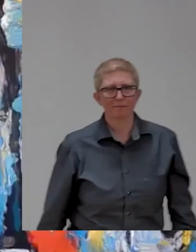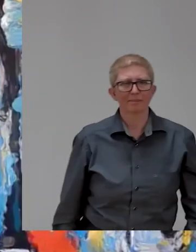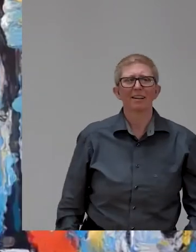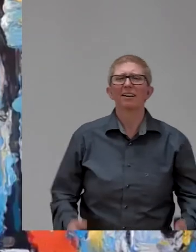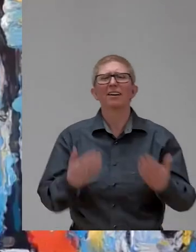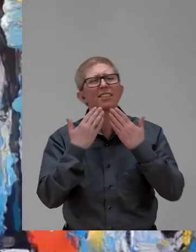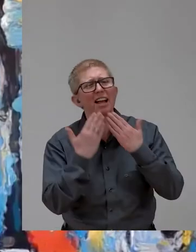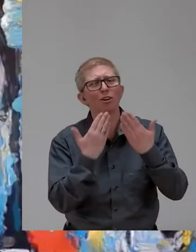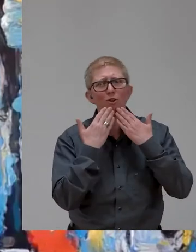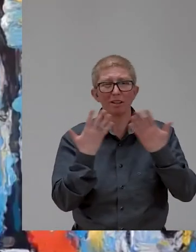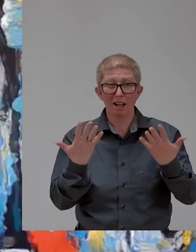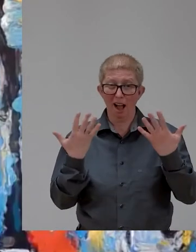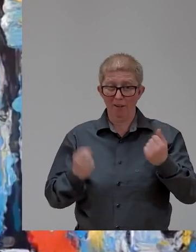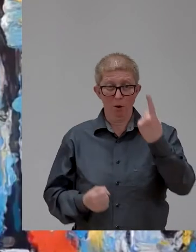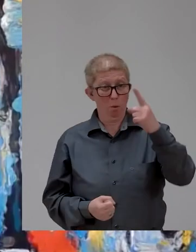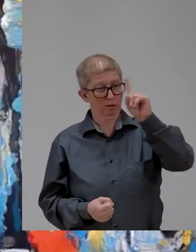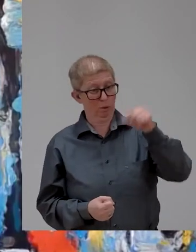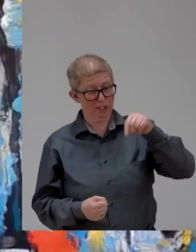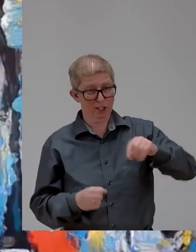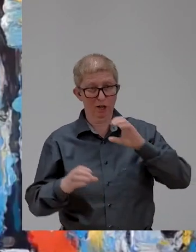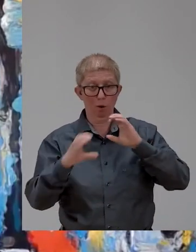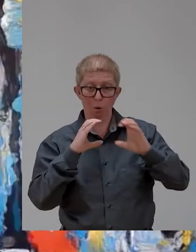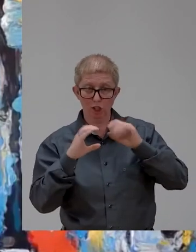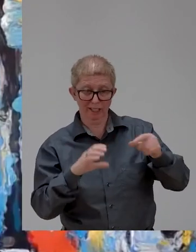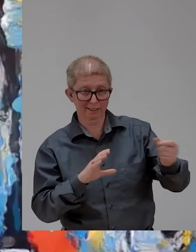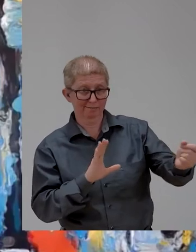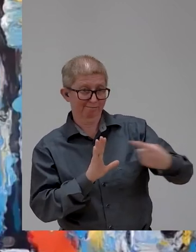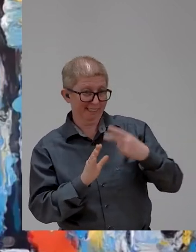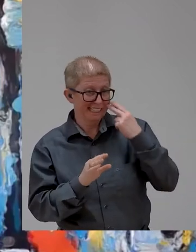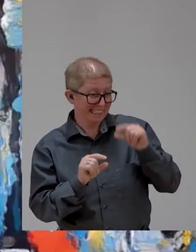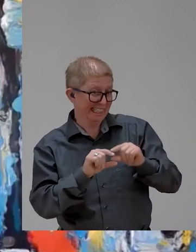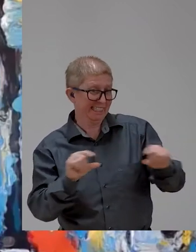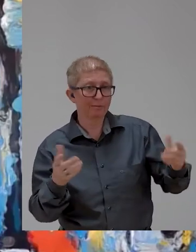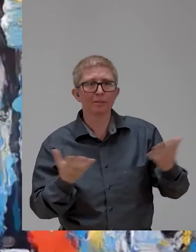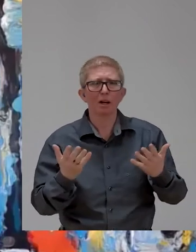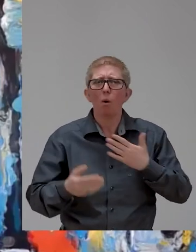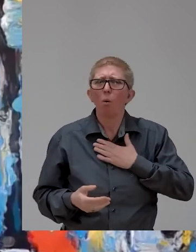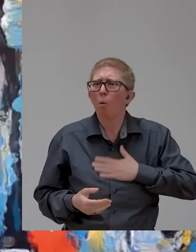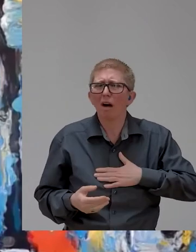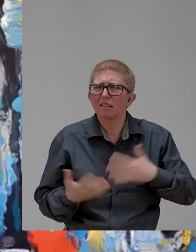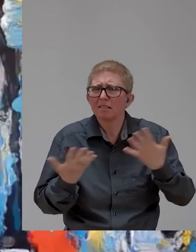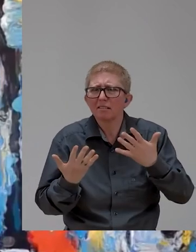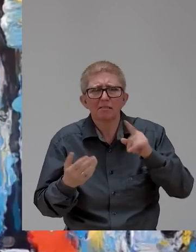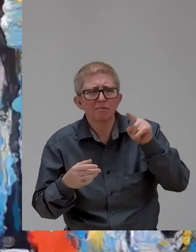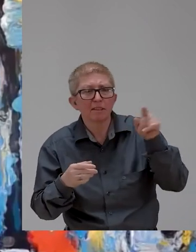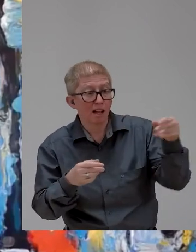which I'm putting on the table, and let's see who wants to pick it up, and you can also